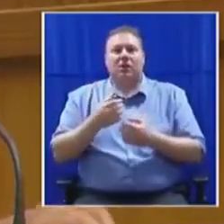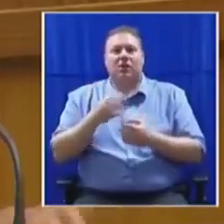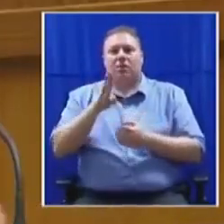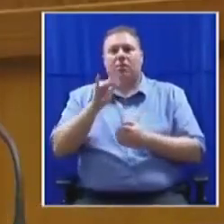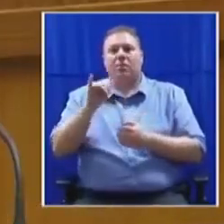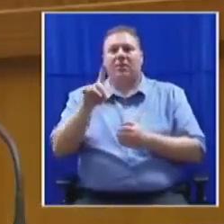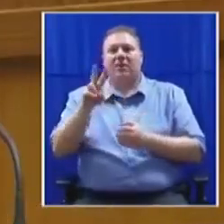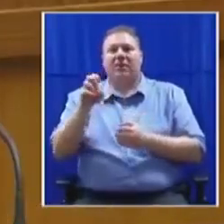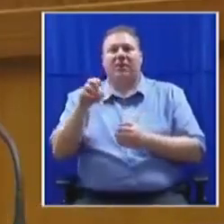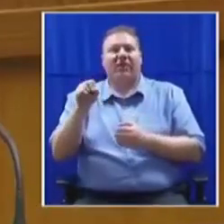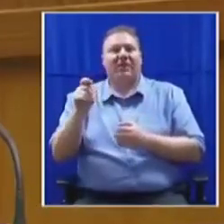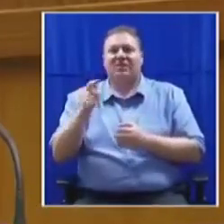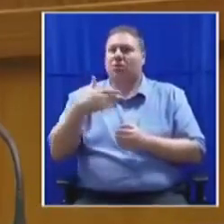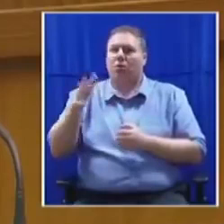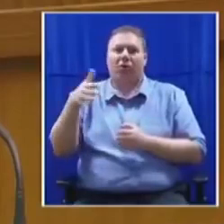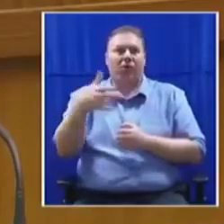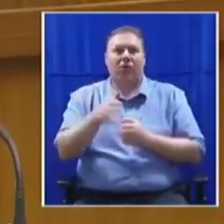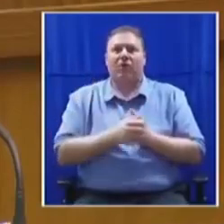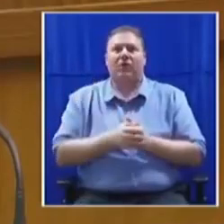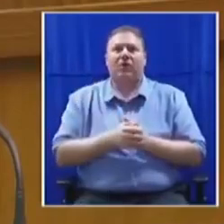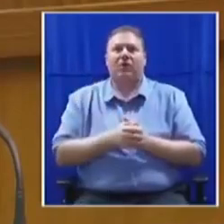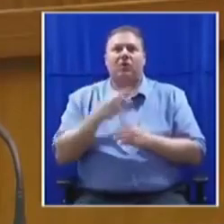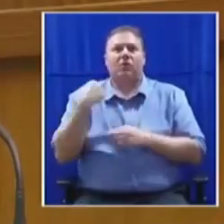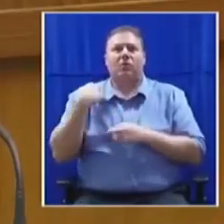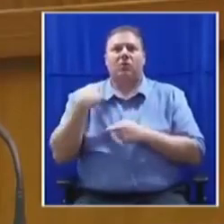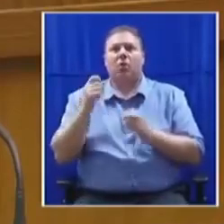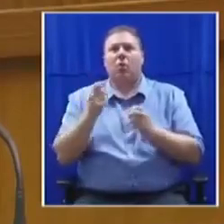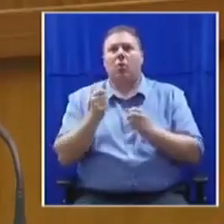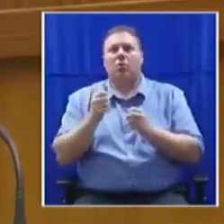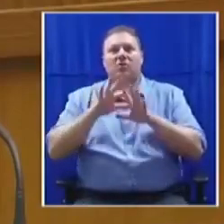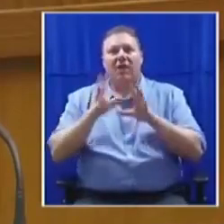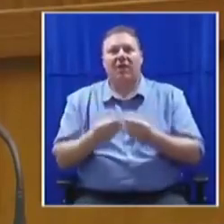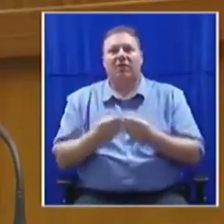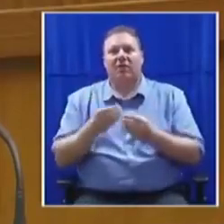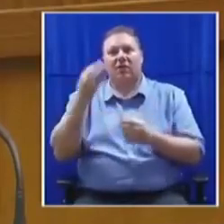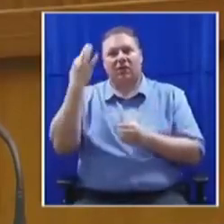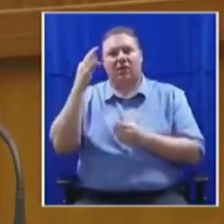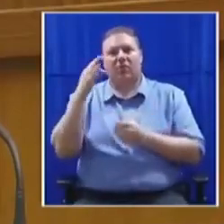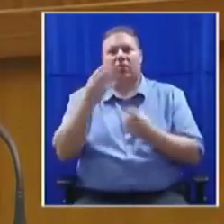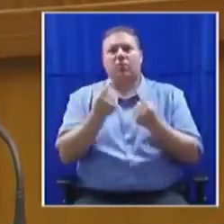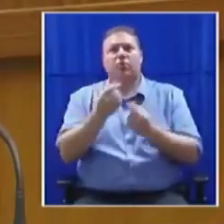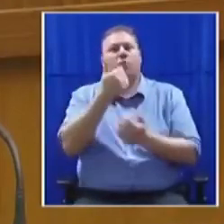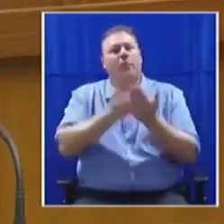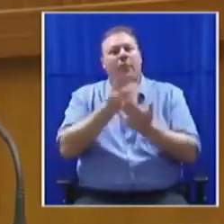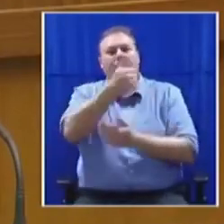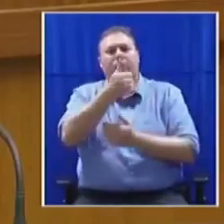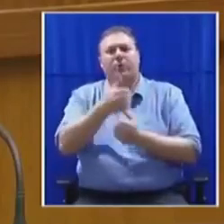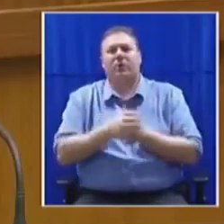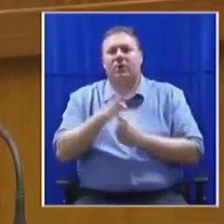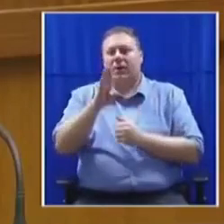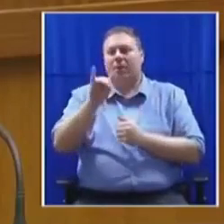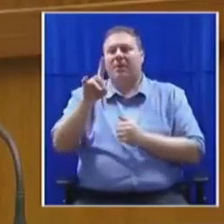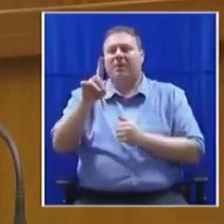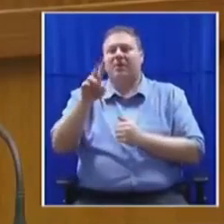which currently is responsible for almost everything that government can do by itself. Bitvest is the